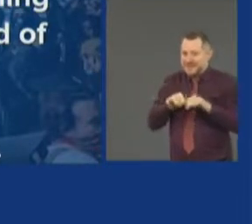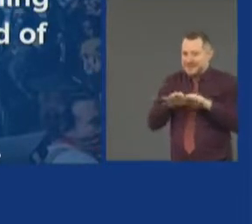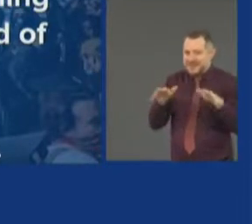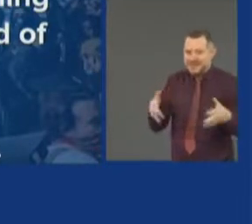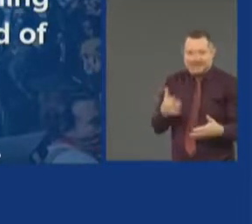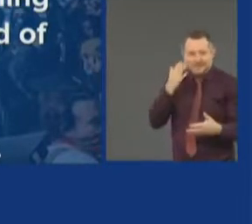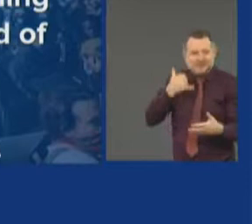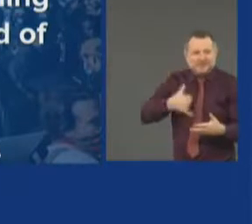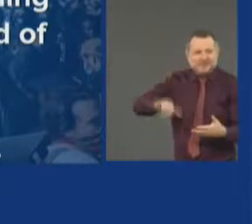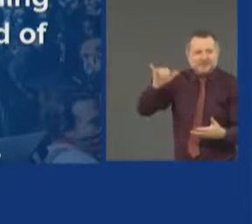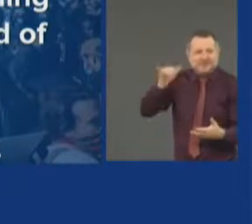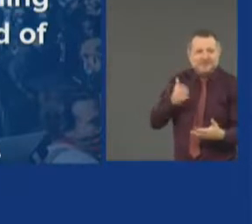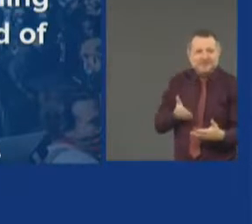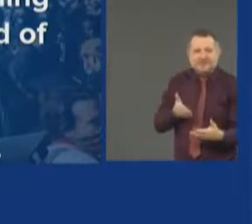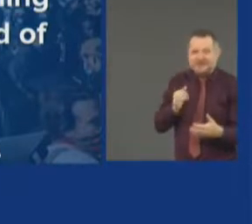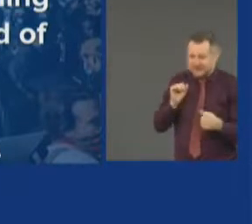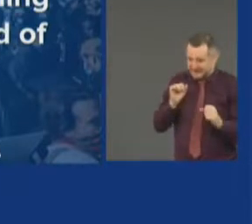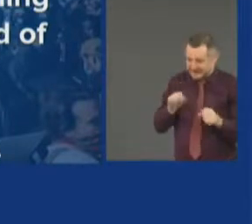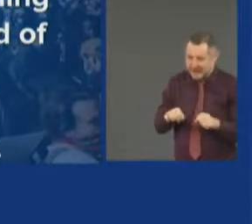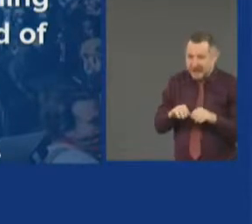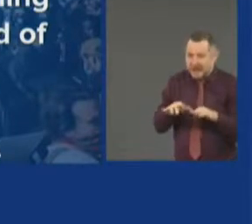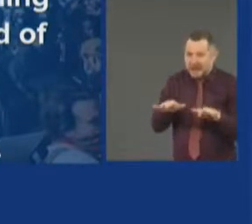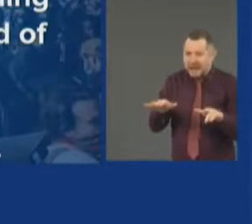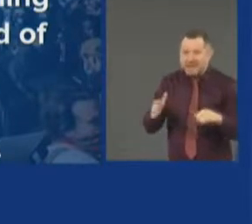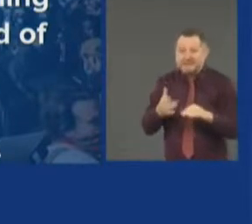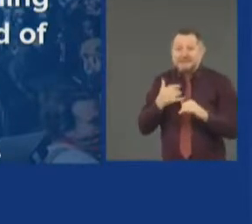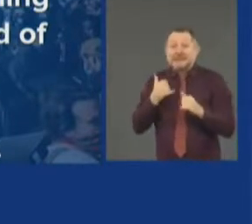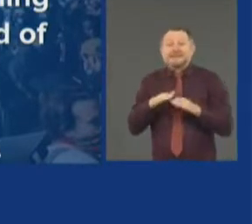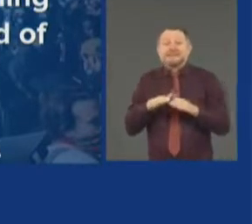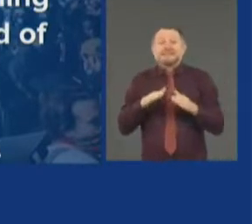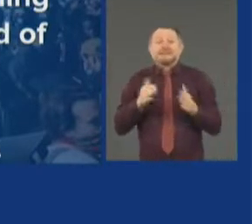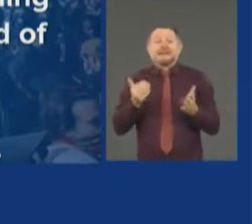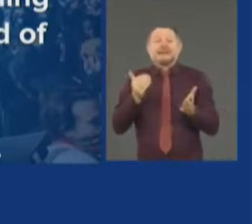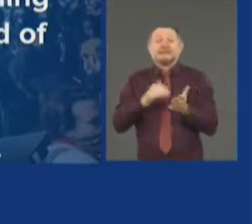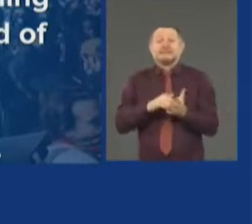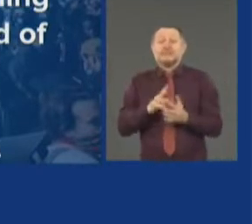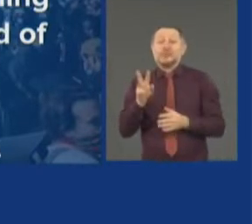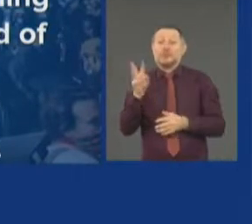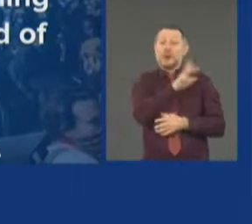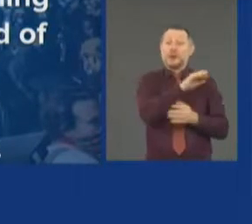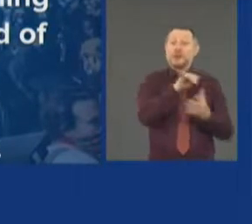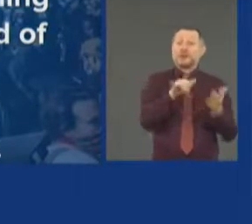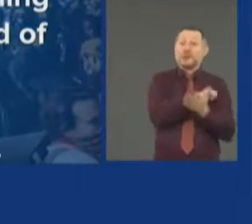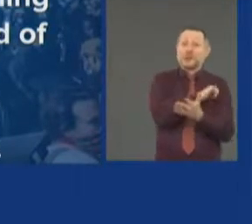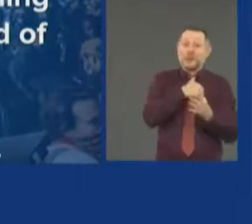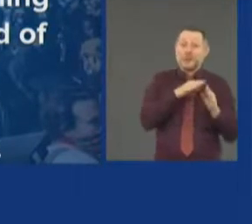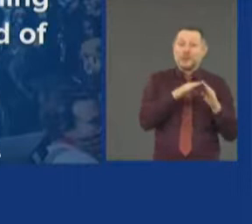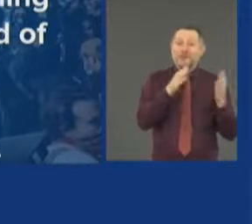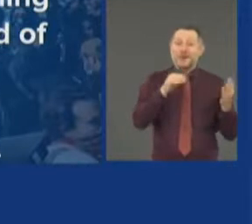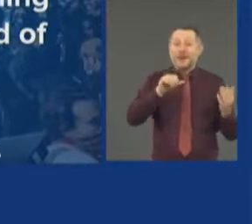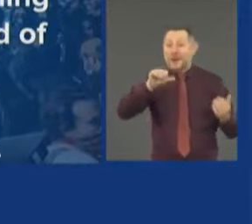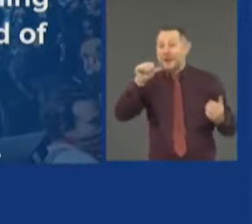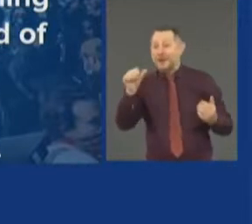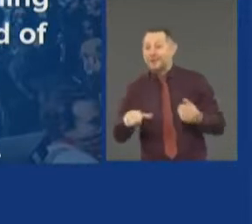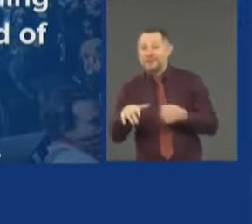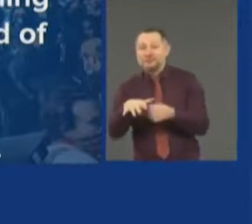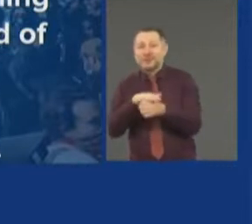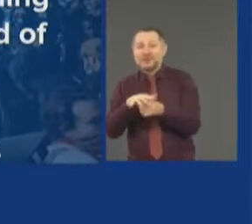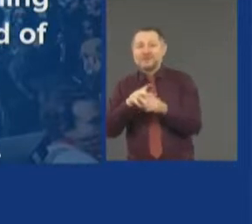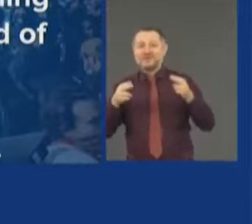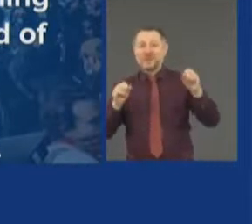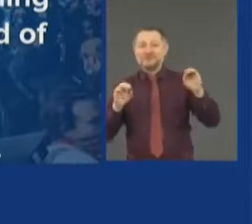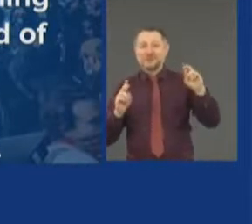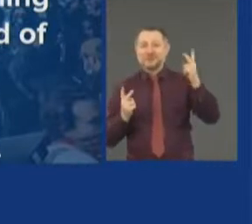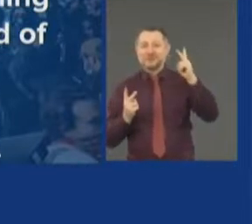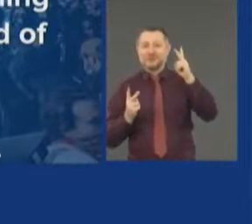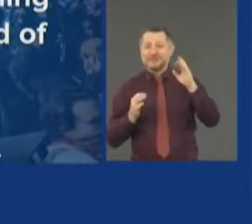We're just reopening Western New York. We're just reopening the Capital District. We're going to reopen New York